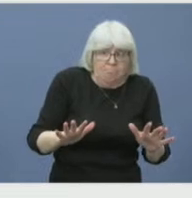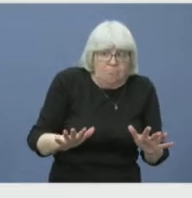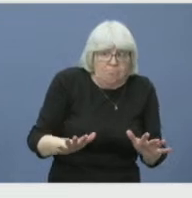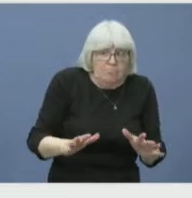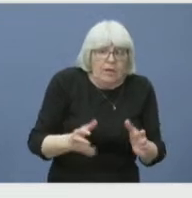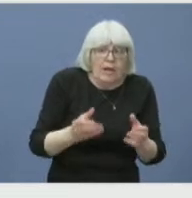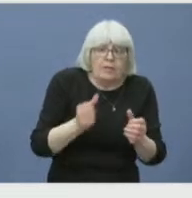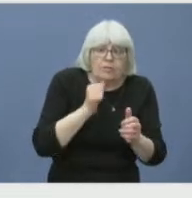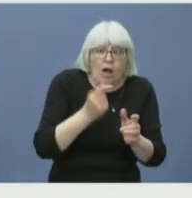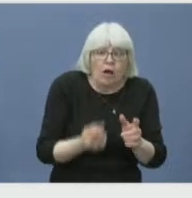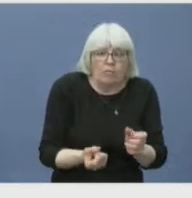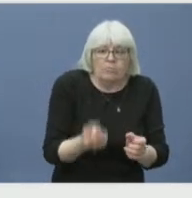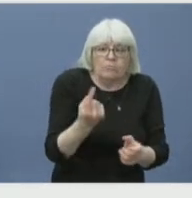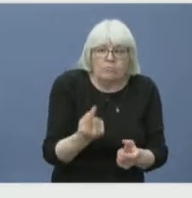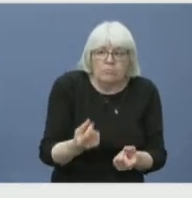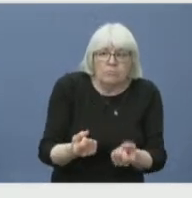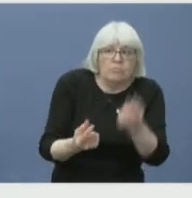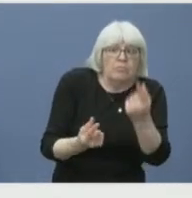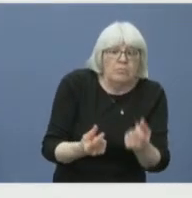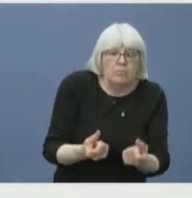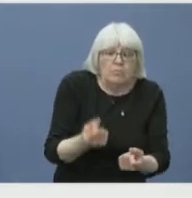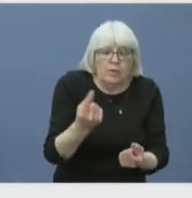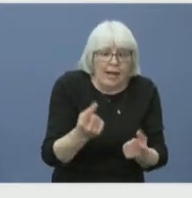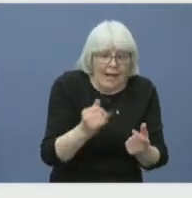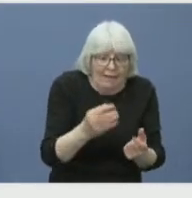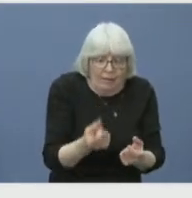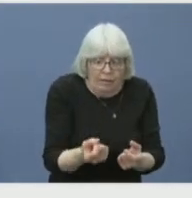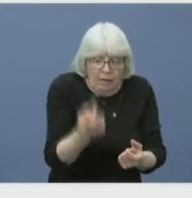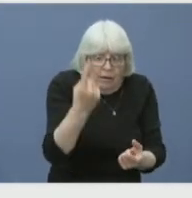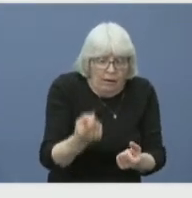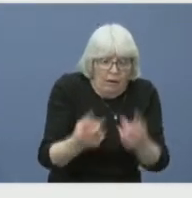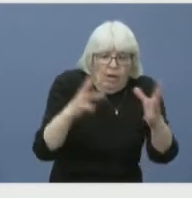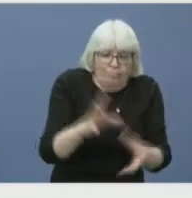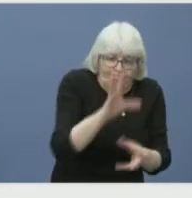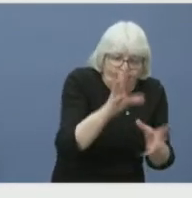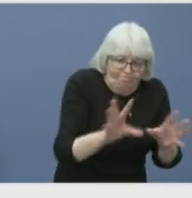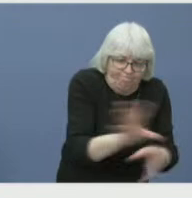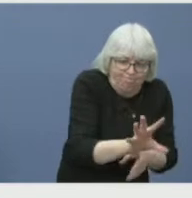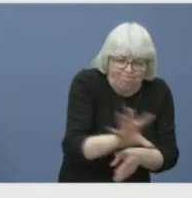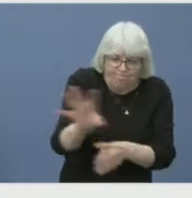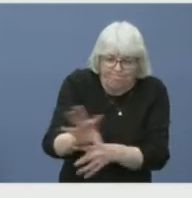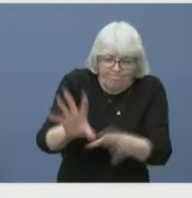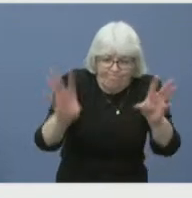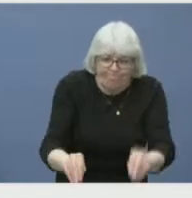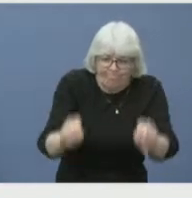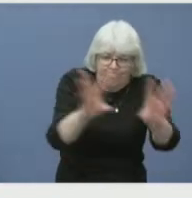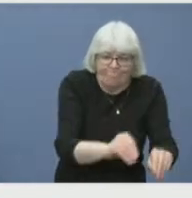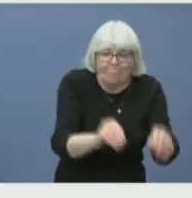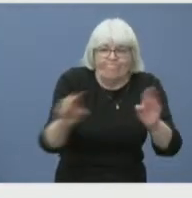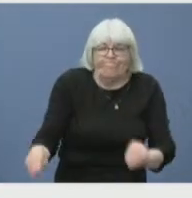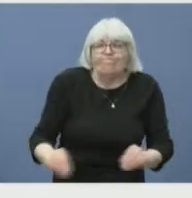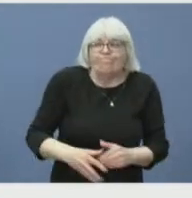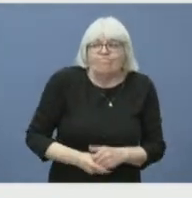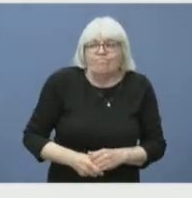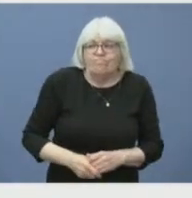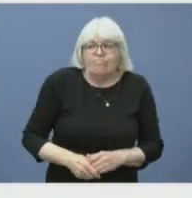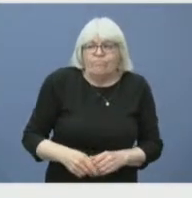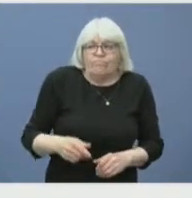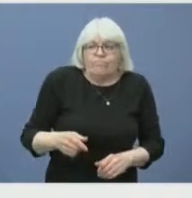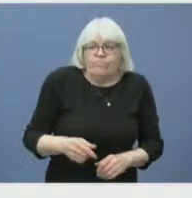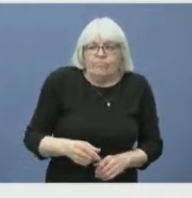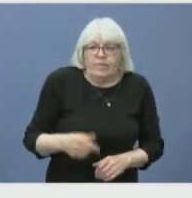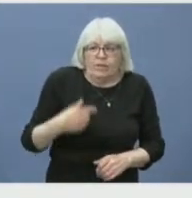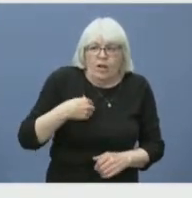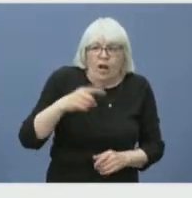debris is out and that this wildfire is not going to cause trouble. We have 130 wildfire personnel on site